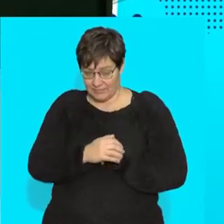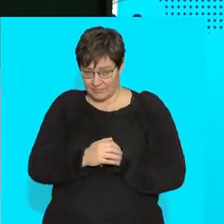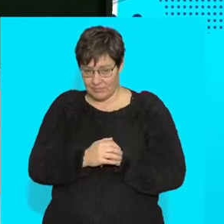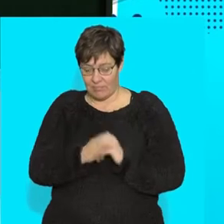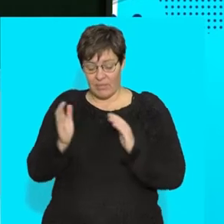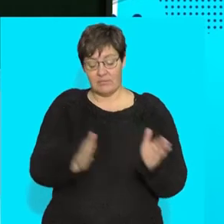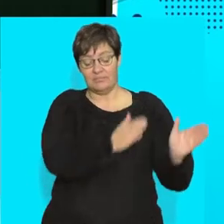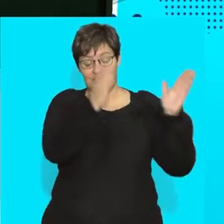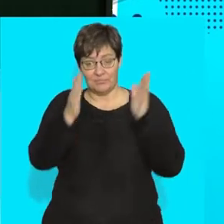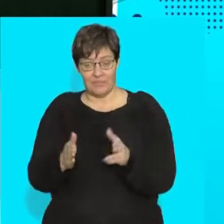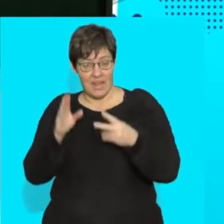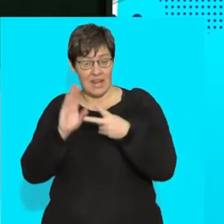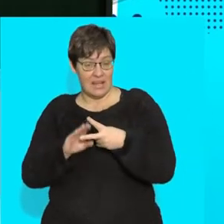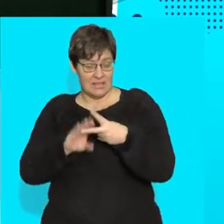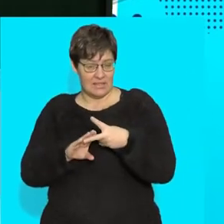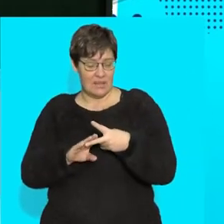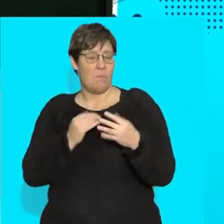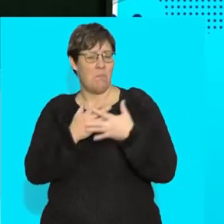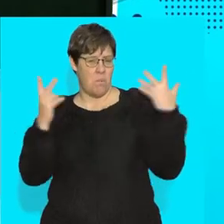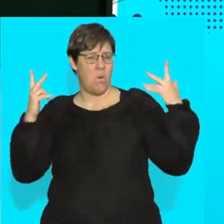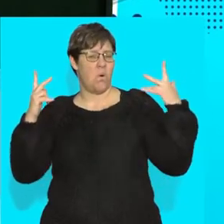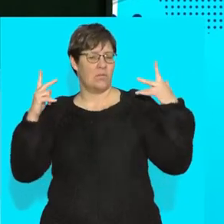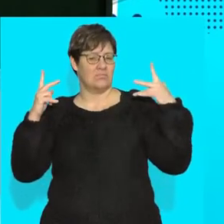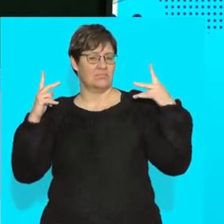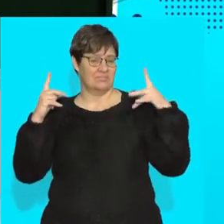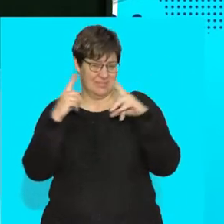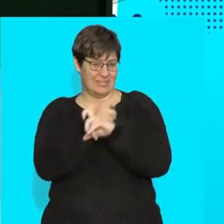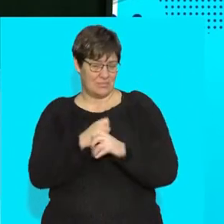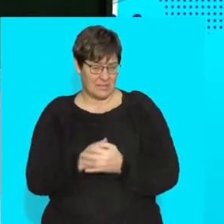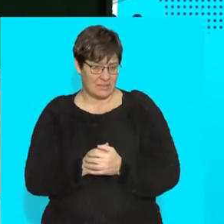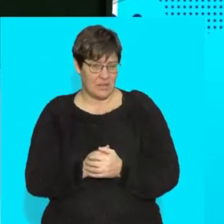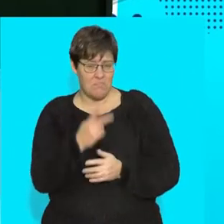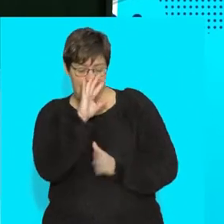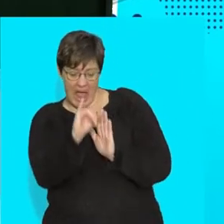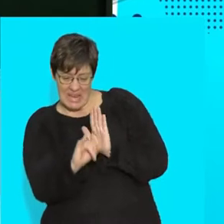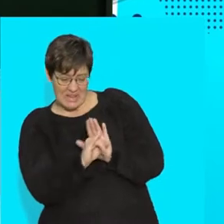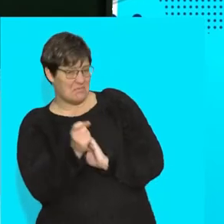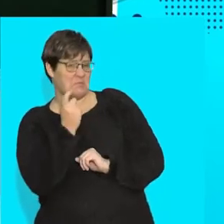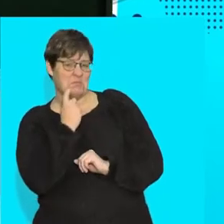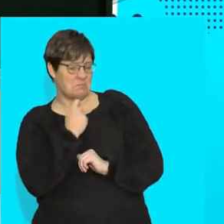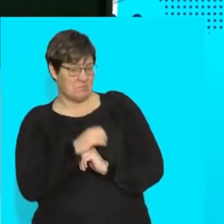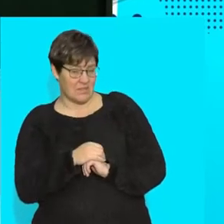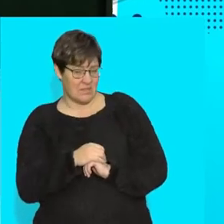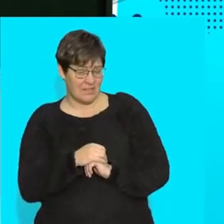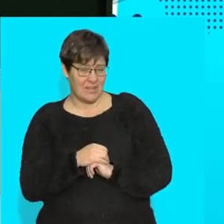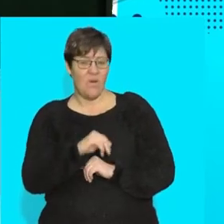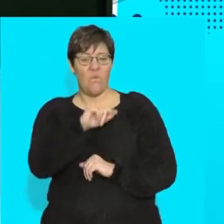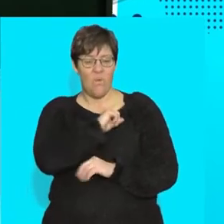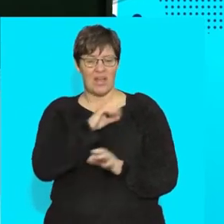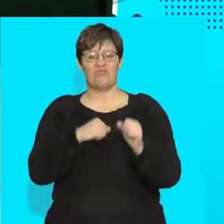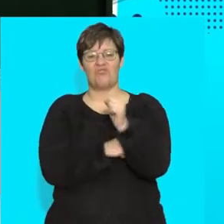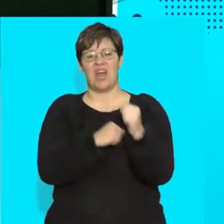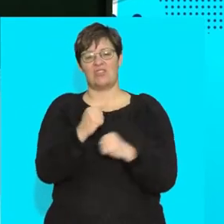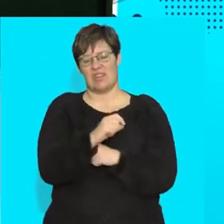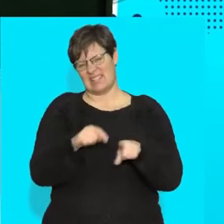going to look at is somewhat more difficult, all right, to identify each time, because the structure